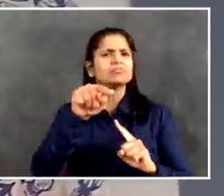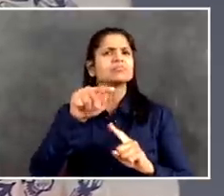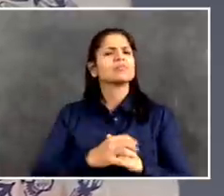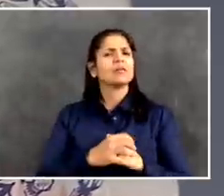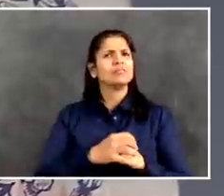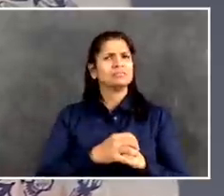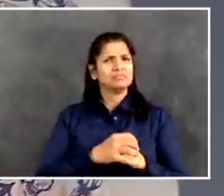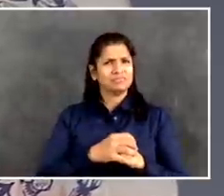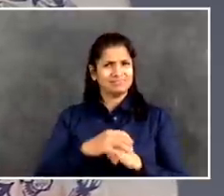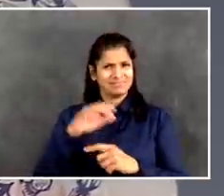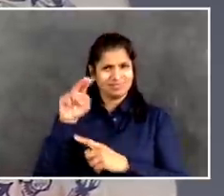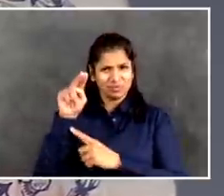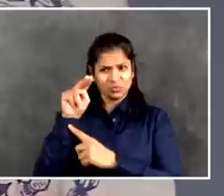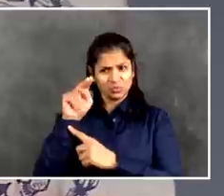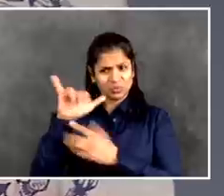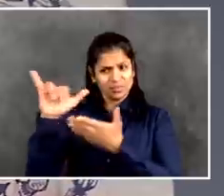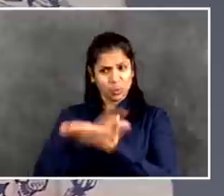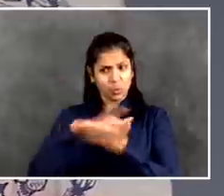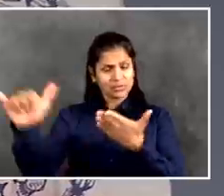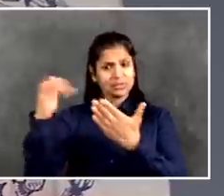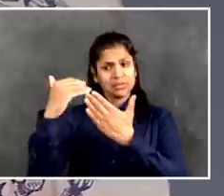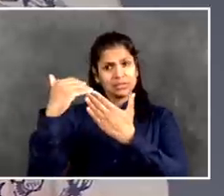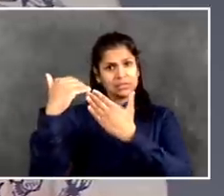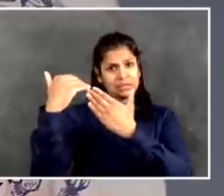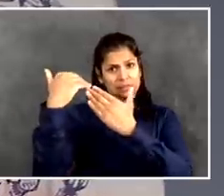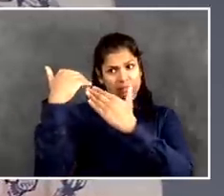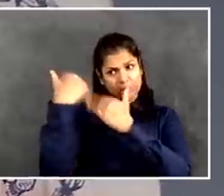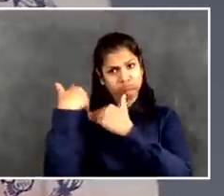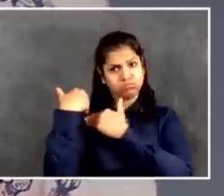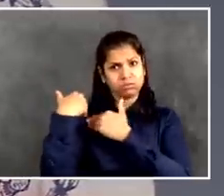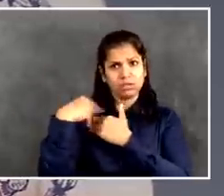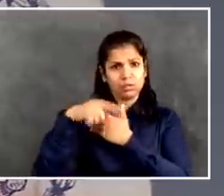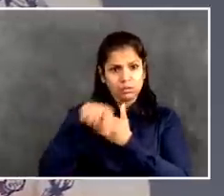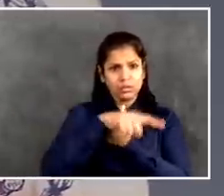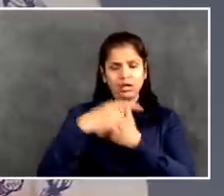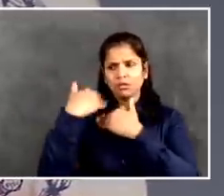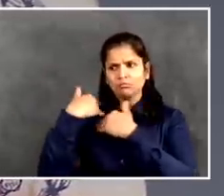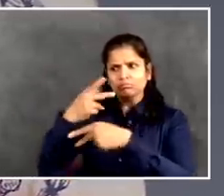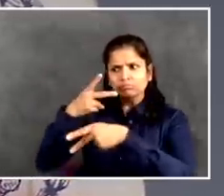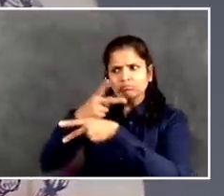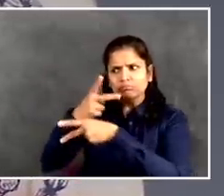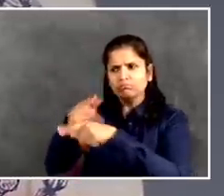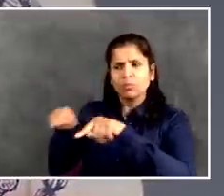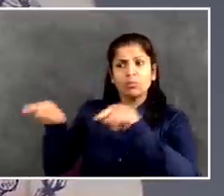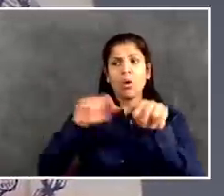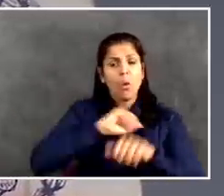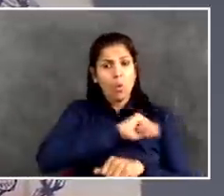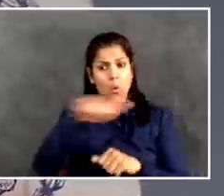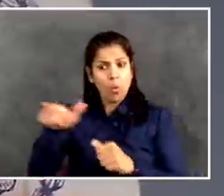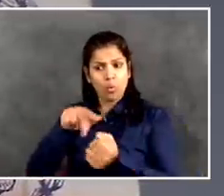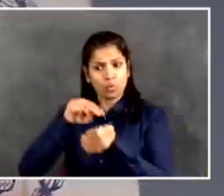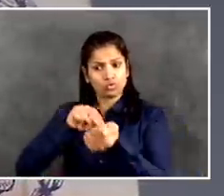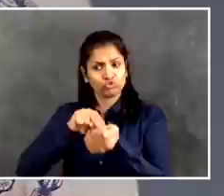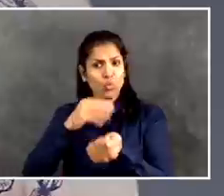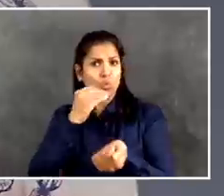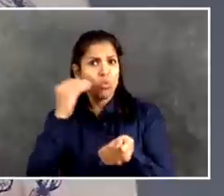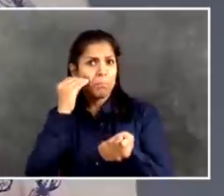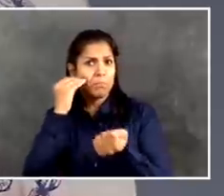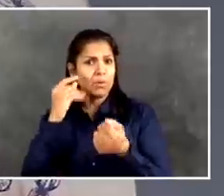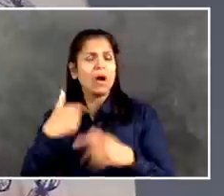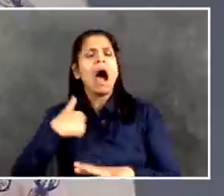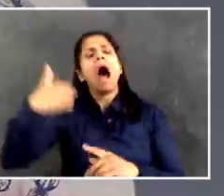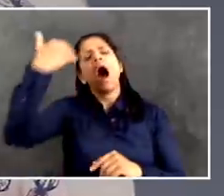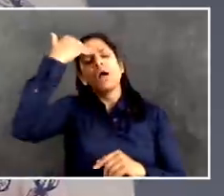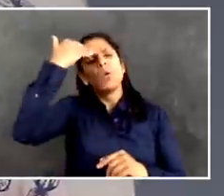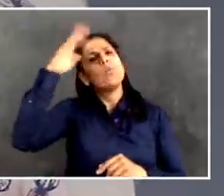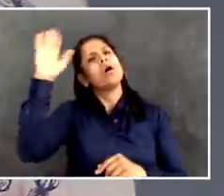You know, is there anything? I recognize the state has the ultimate oversight of these. But if you see red flags at